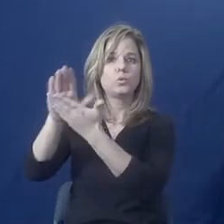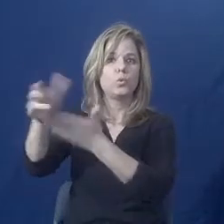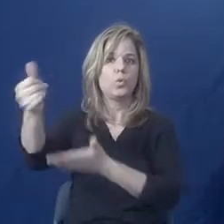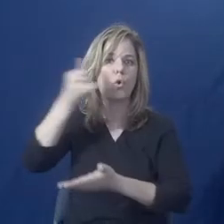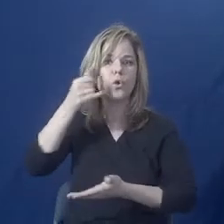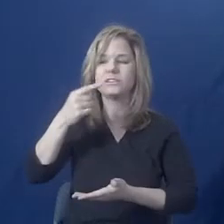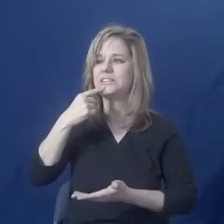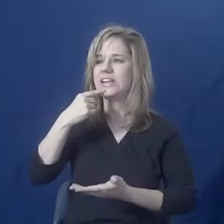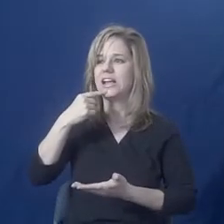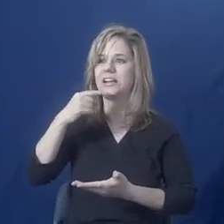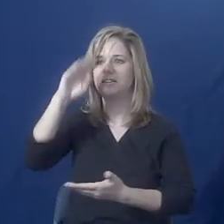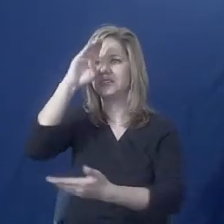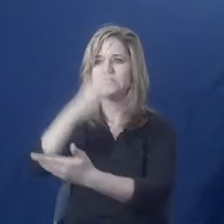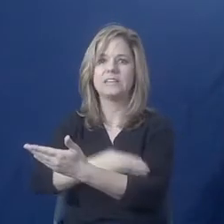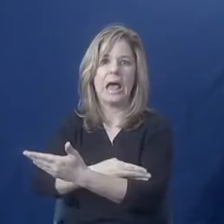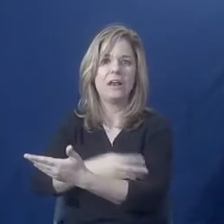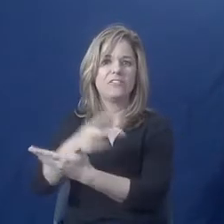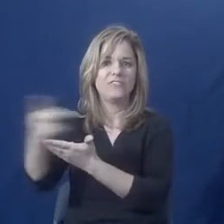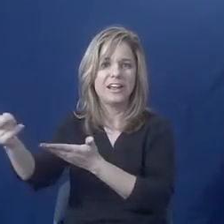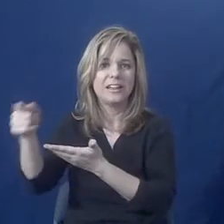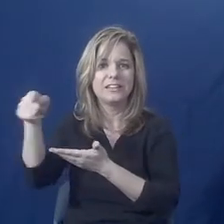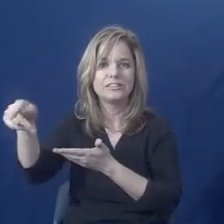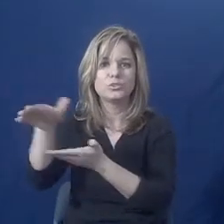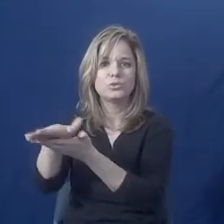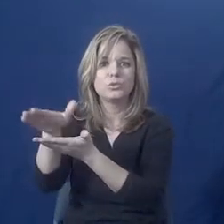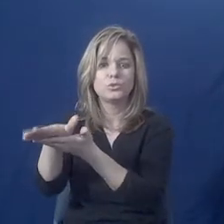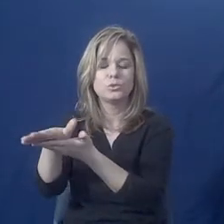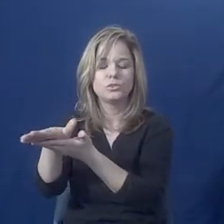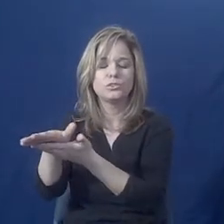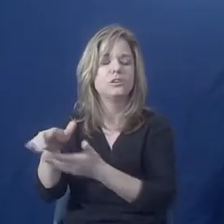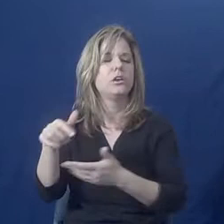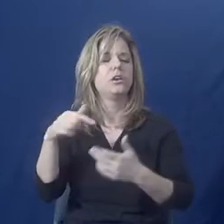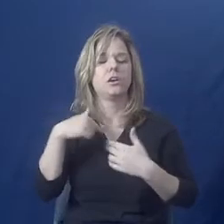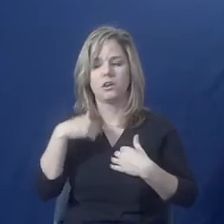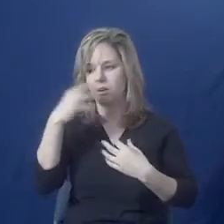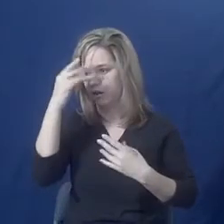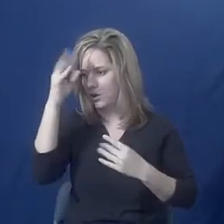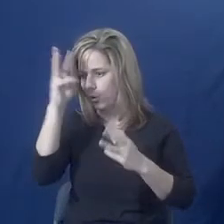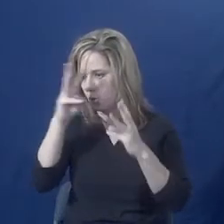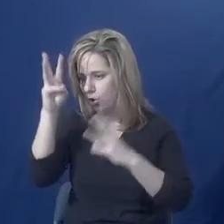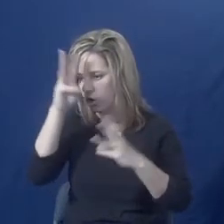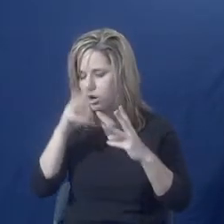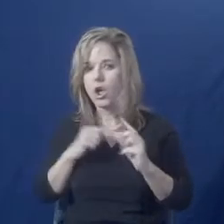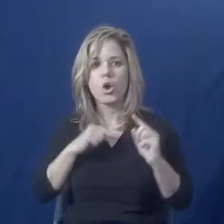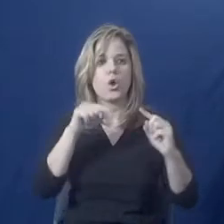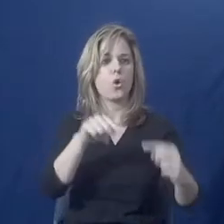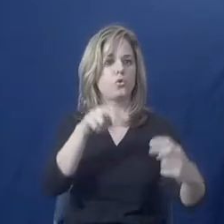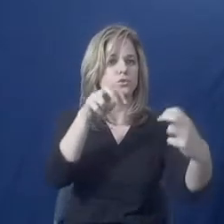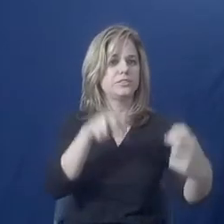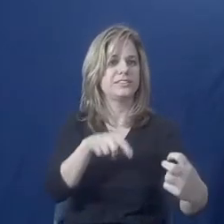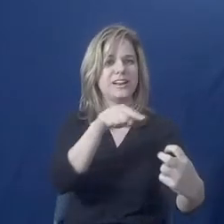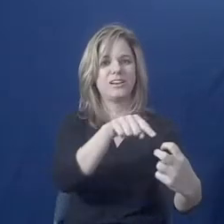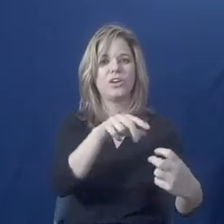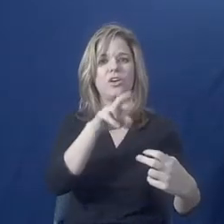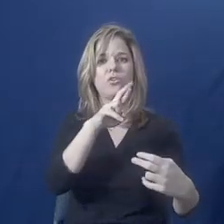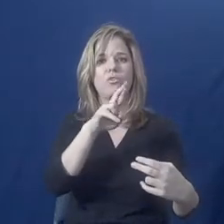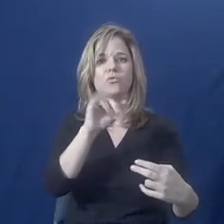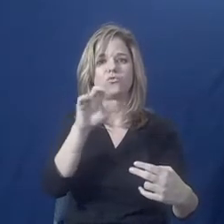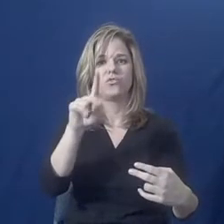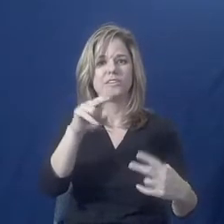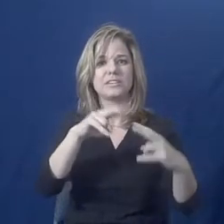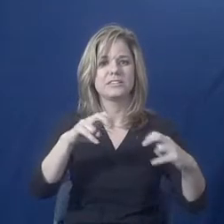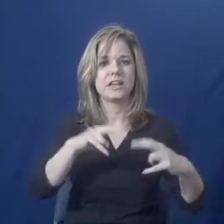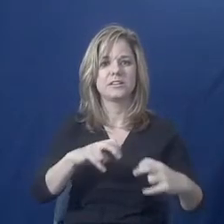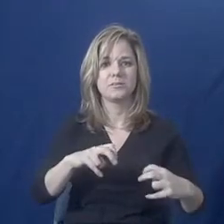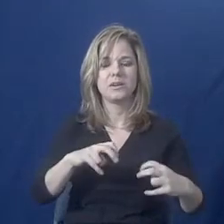and then I go to my risk assessment with you, I may be thinking about the call